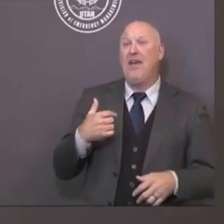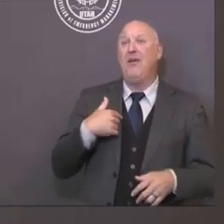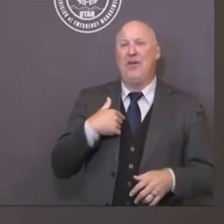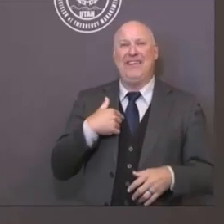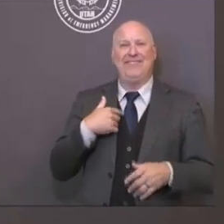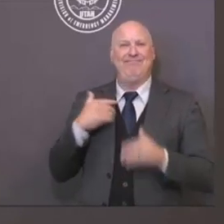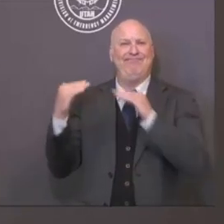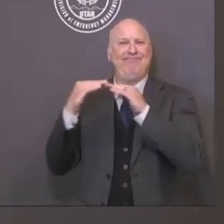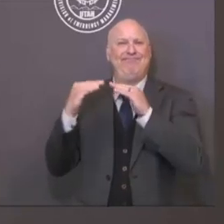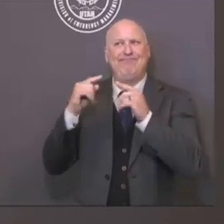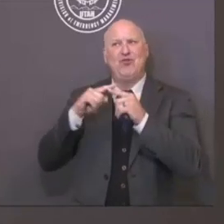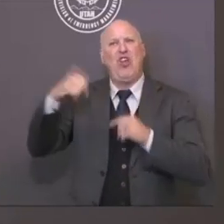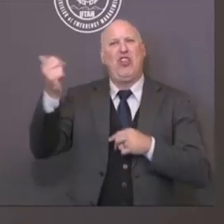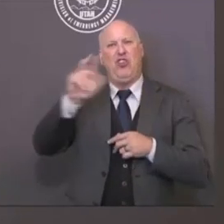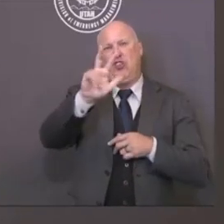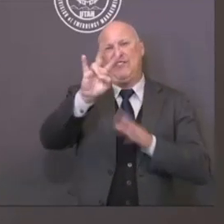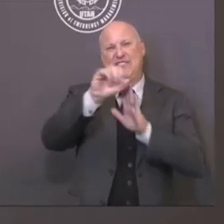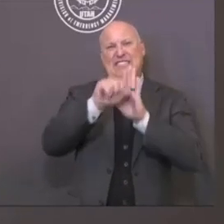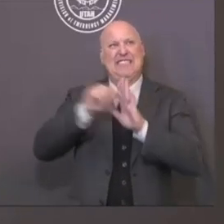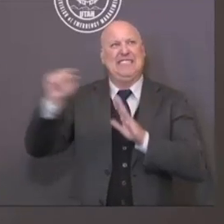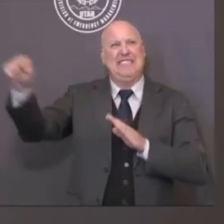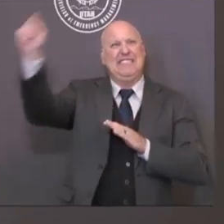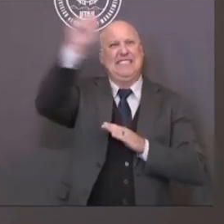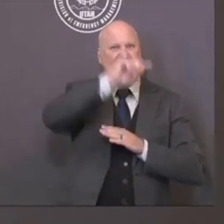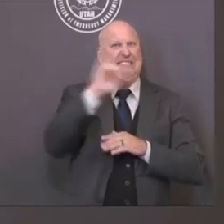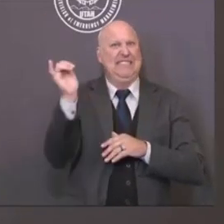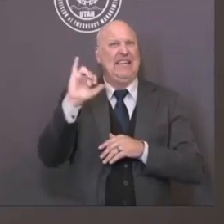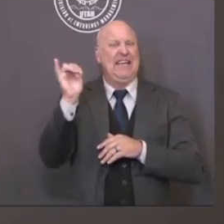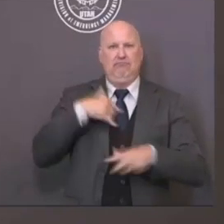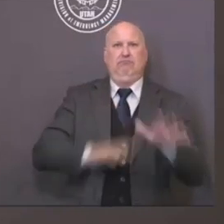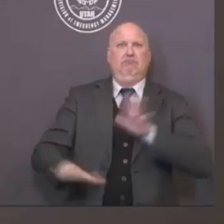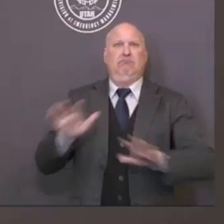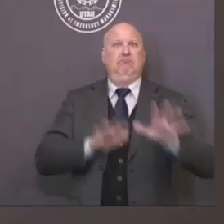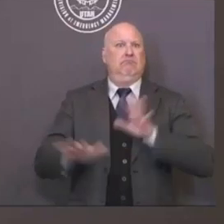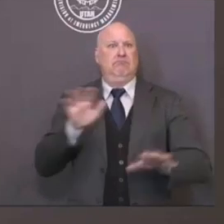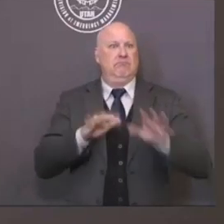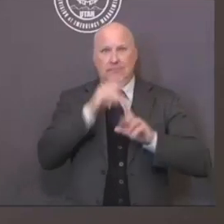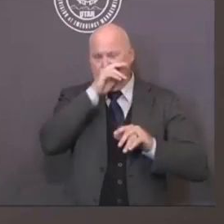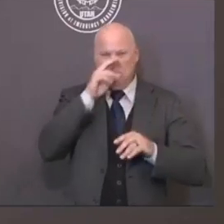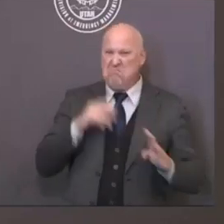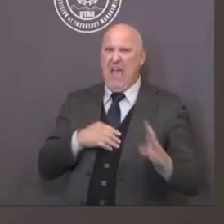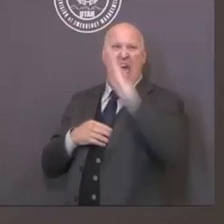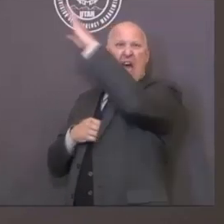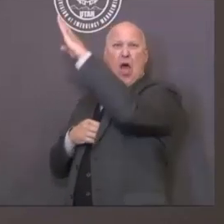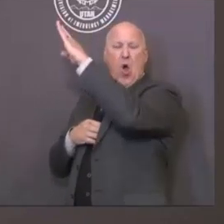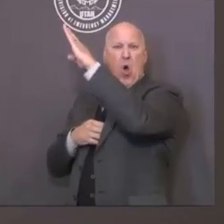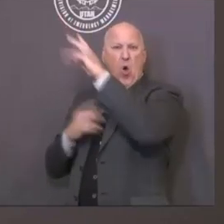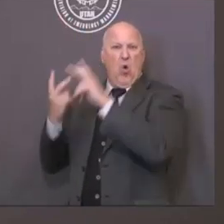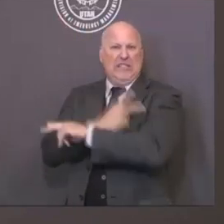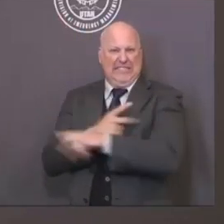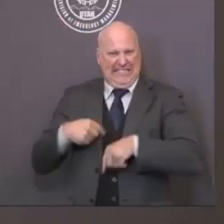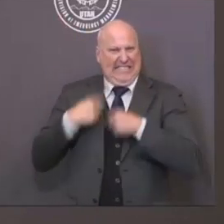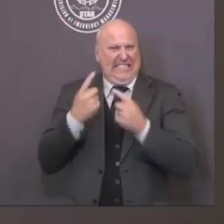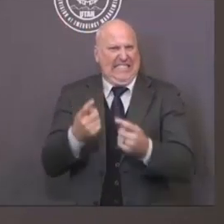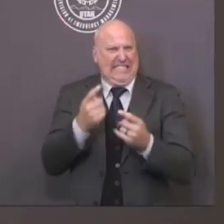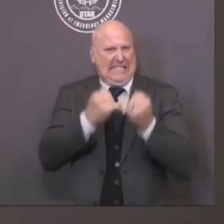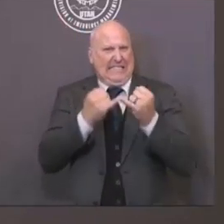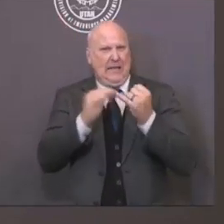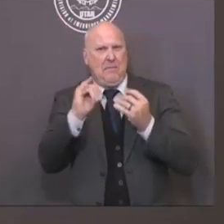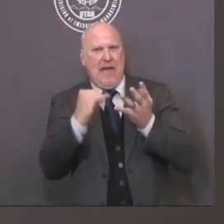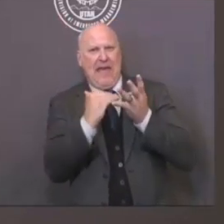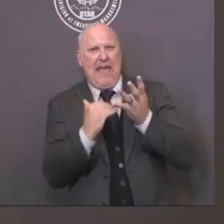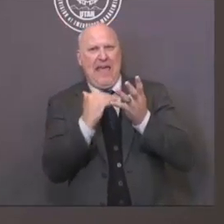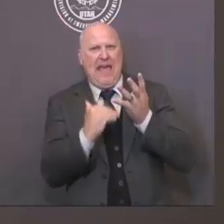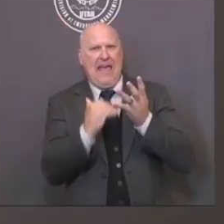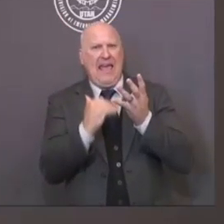deal with it. As I've looked back at our plan, and I would say it still is the most comprehensive, detailed plan